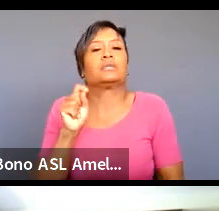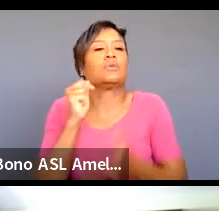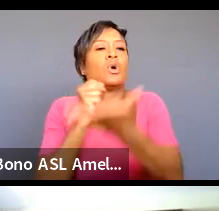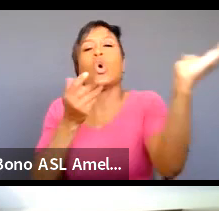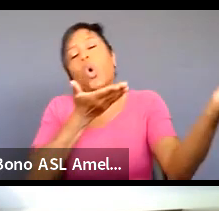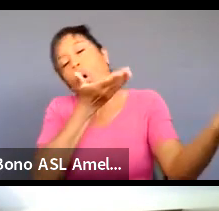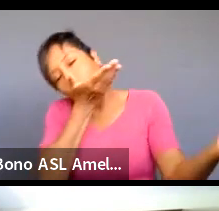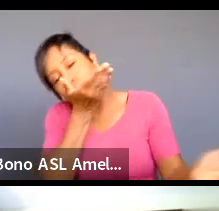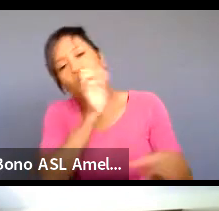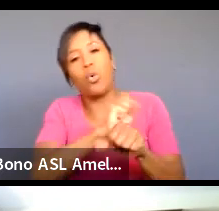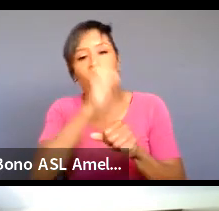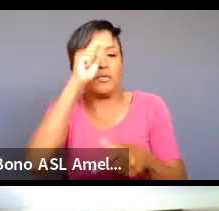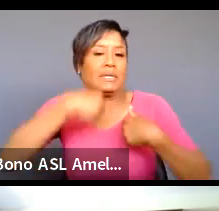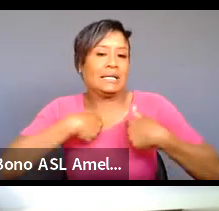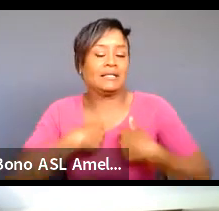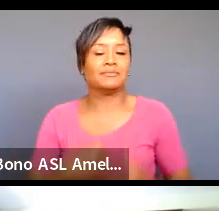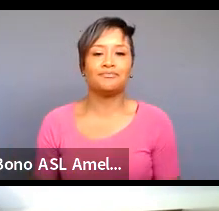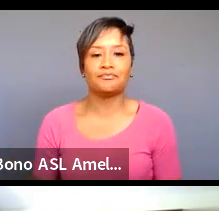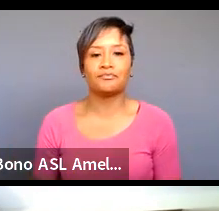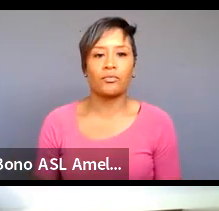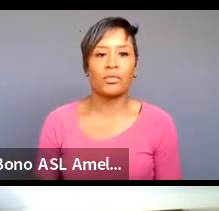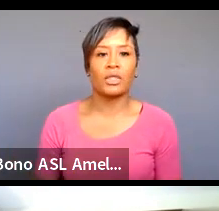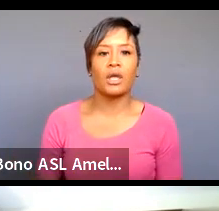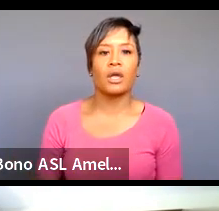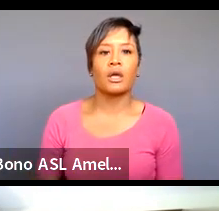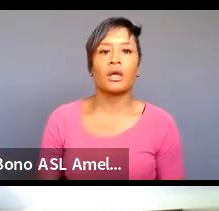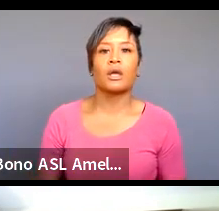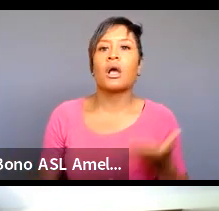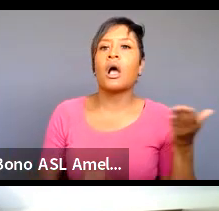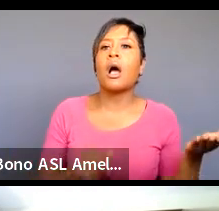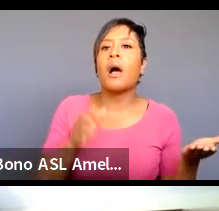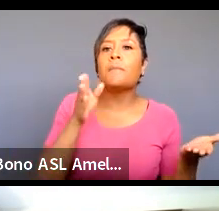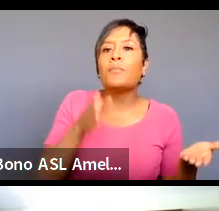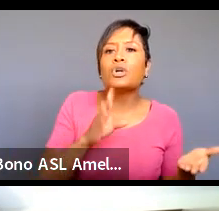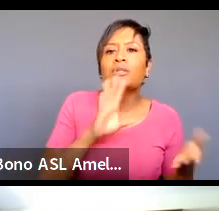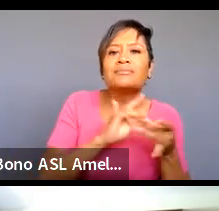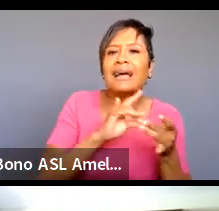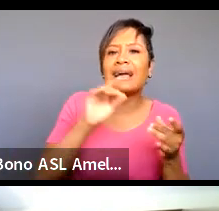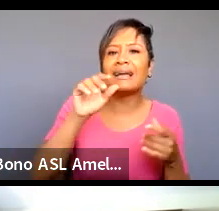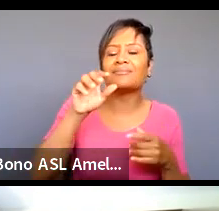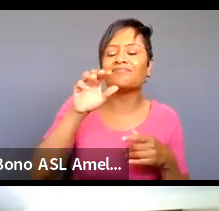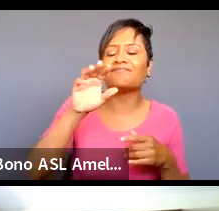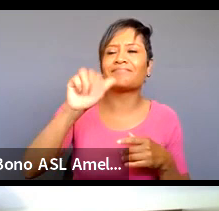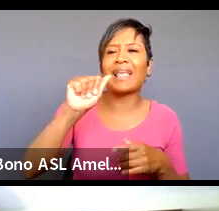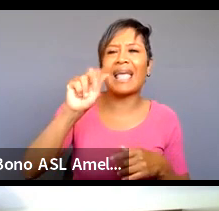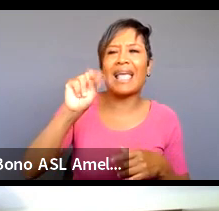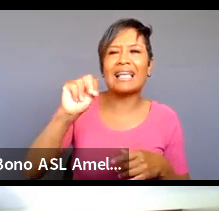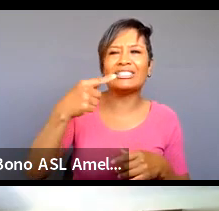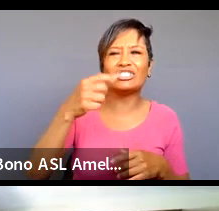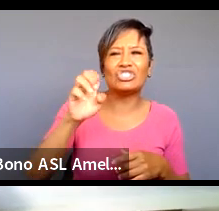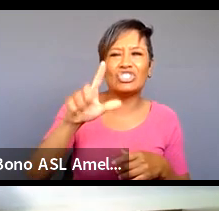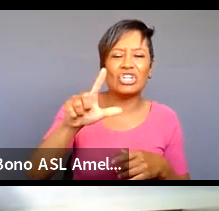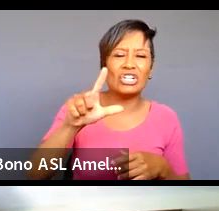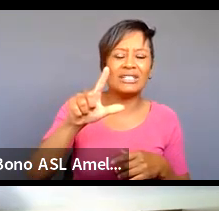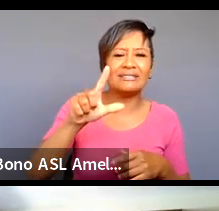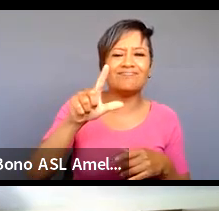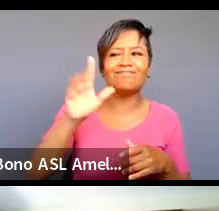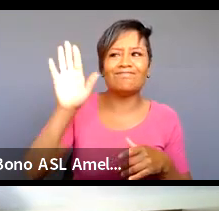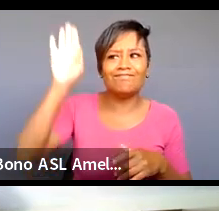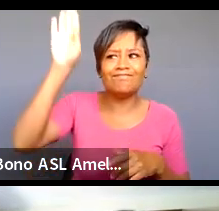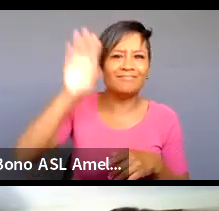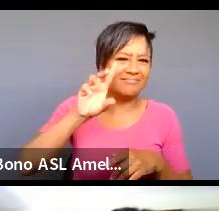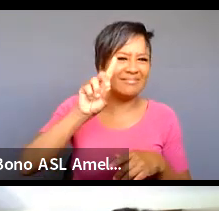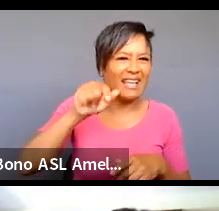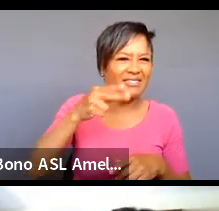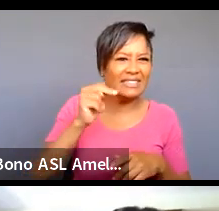angel had their hand up so i'd love for angel and i think that might be our last uh question that we can have for the day but angel